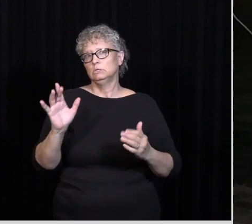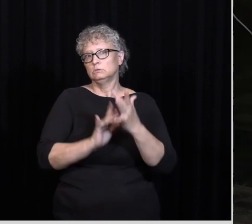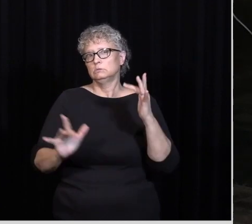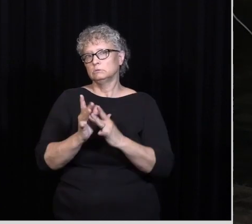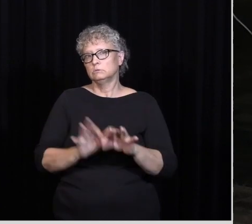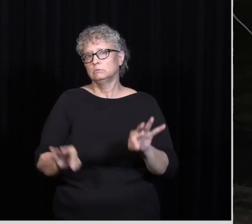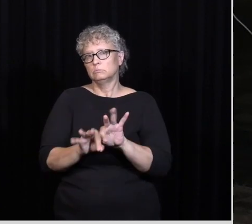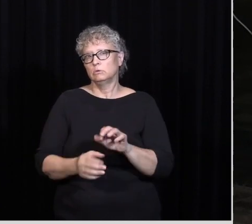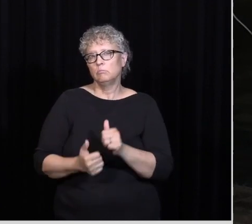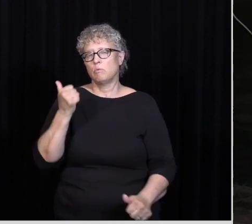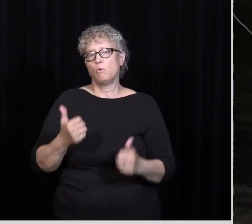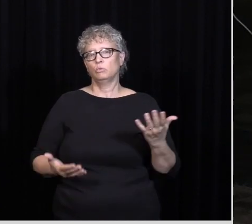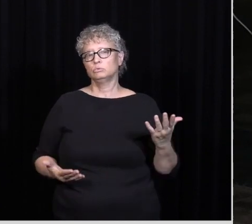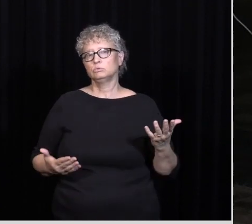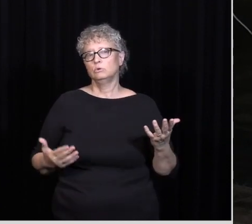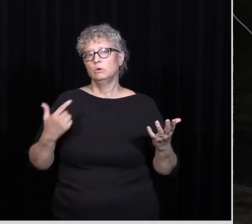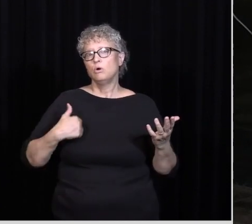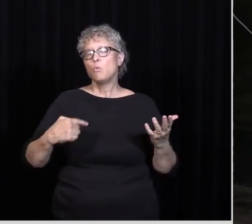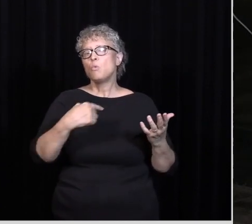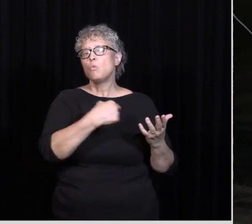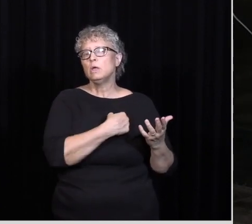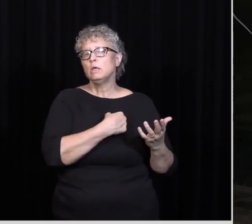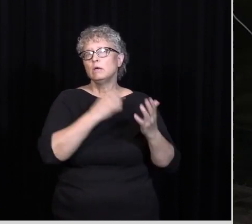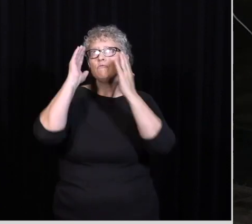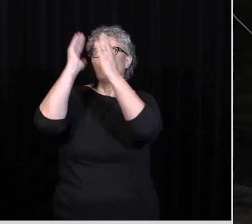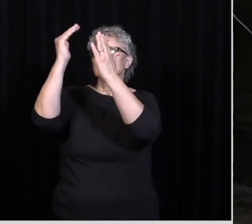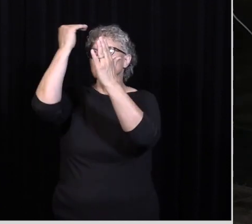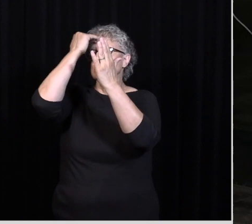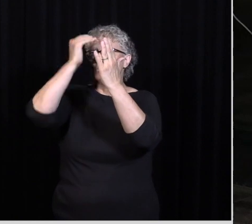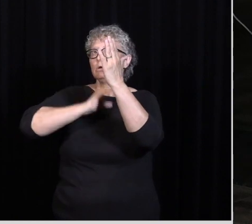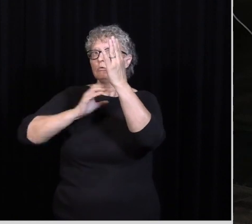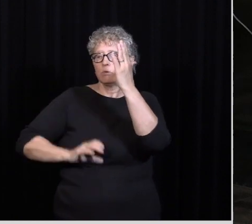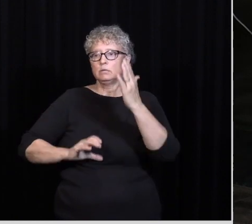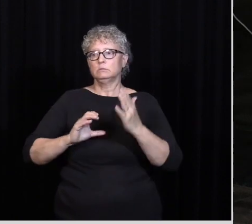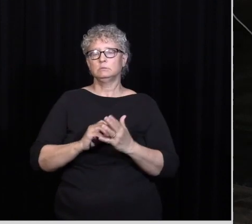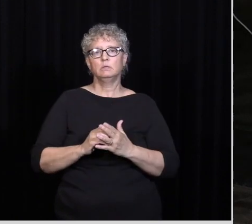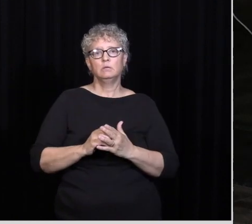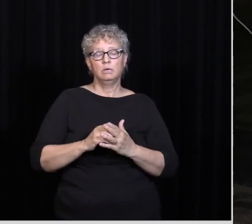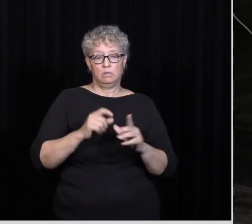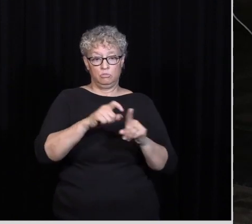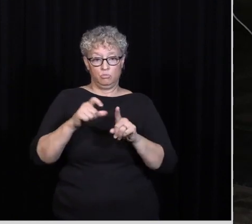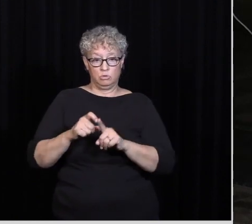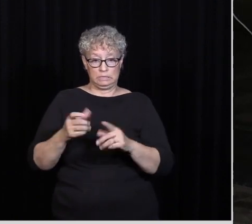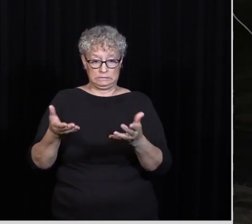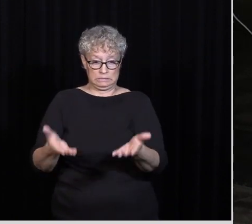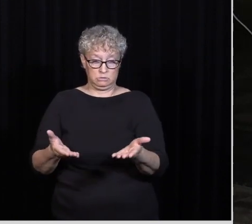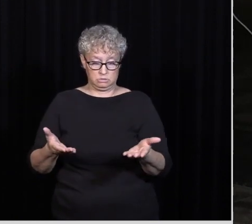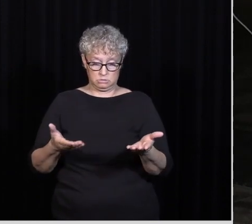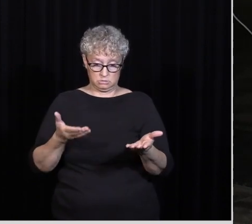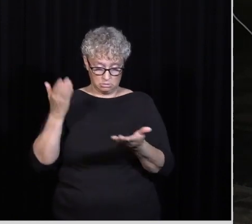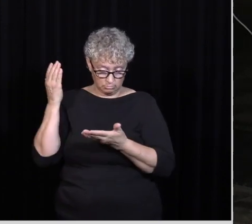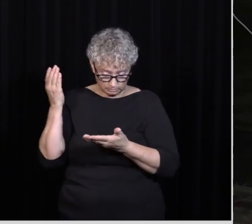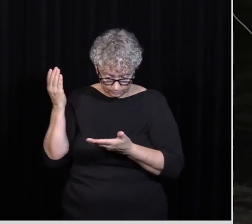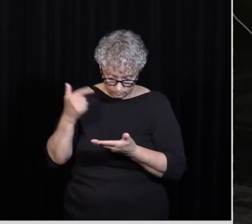Most What Do We We We Focus On Knowing Christ And The The Words Here I Like It Right